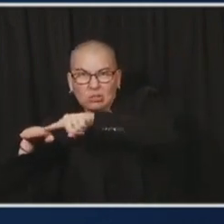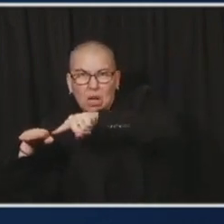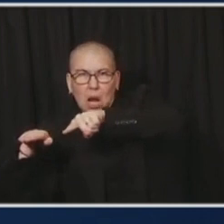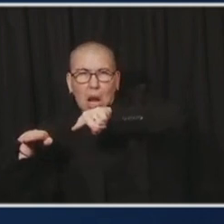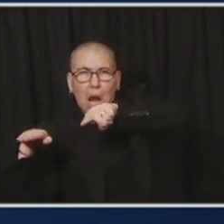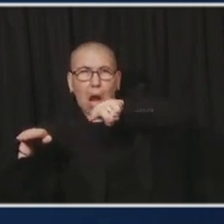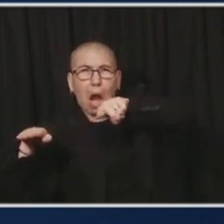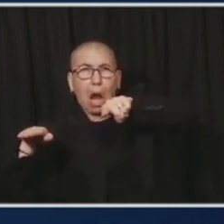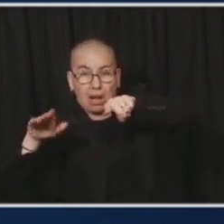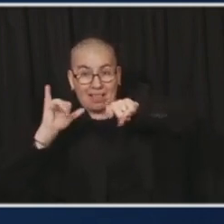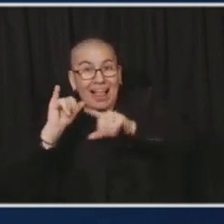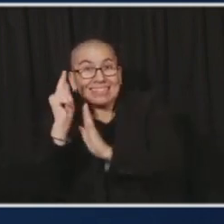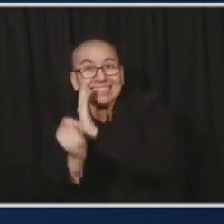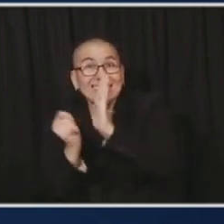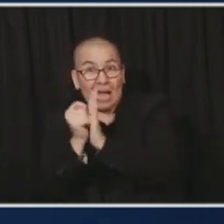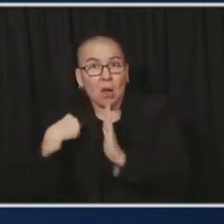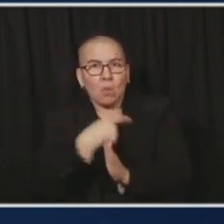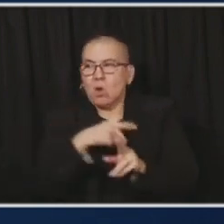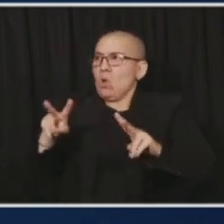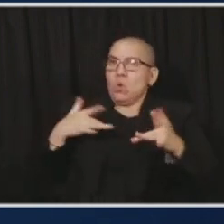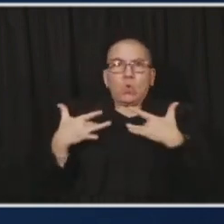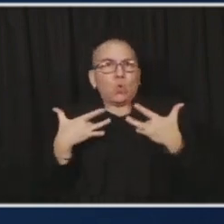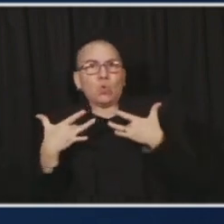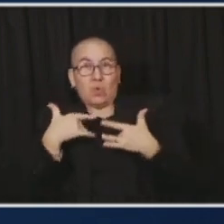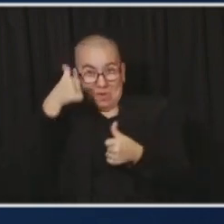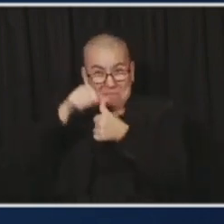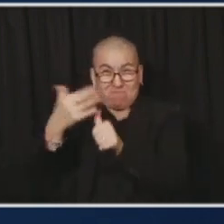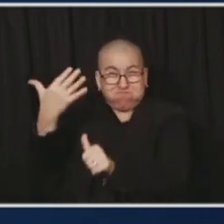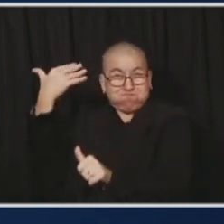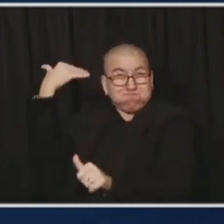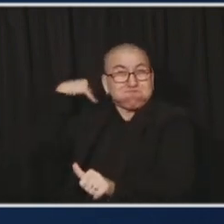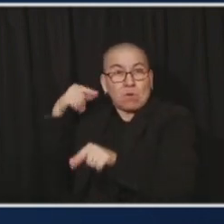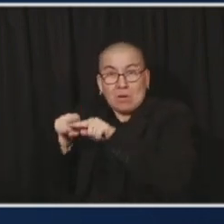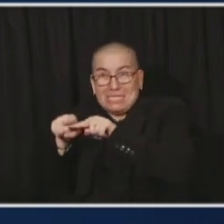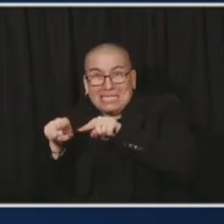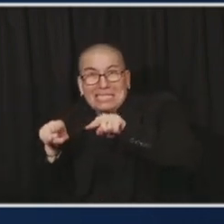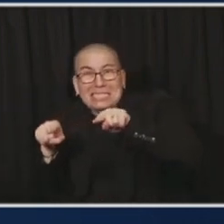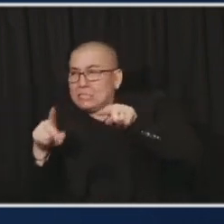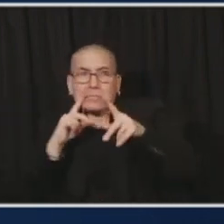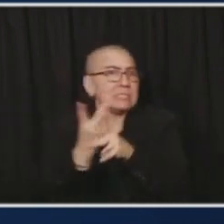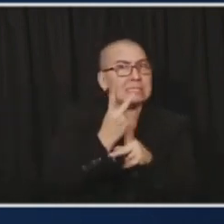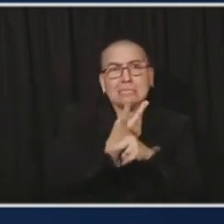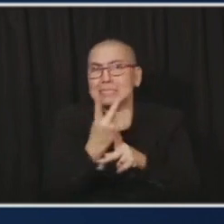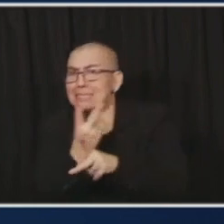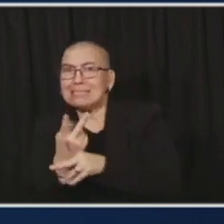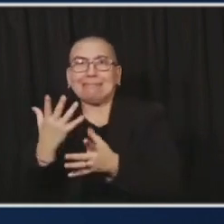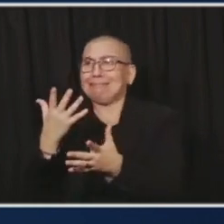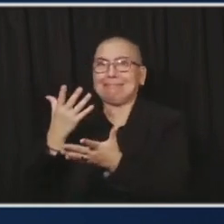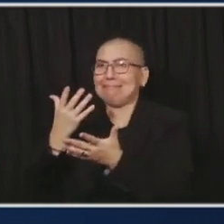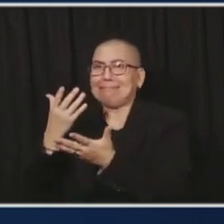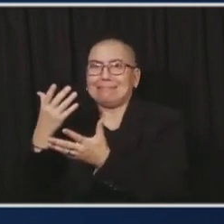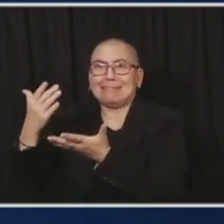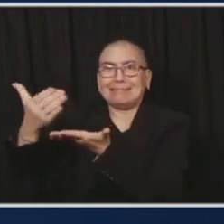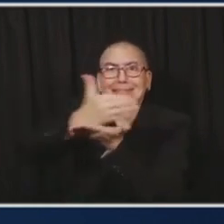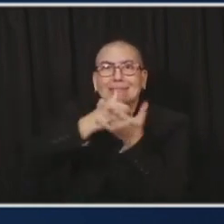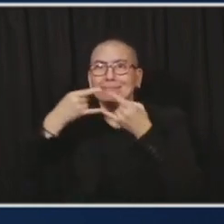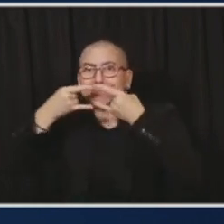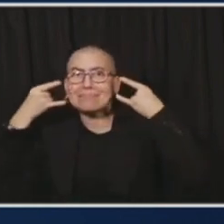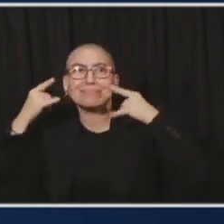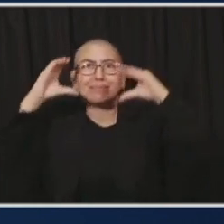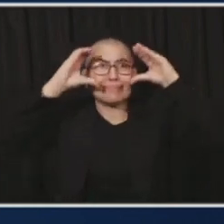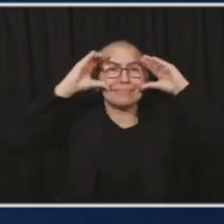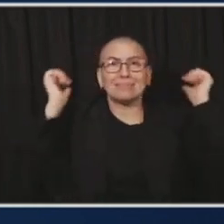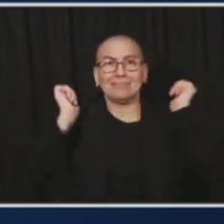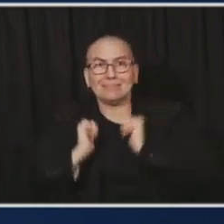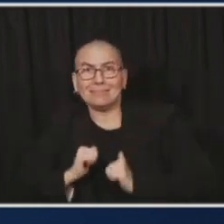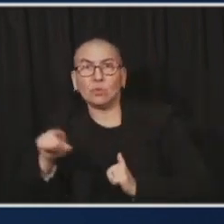spike while we were trying to build up PPE, while we were trying to protect our hospitals, and then Minnesotans, you did the work. It dropped and you